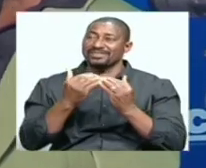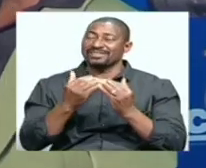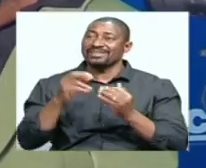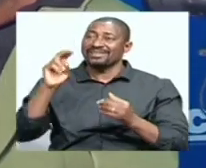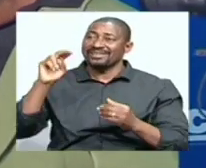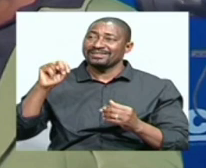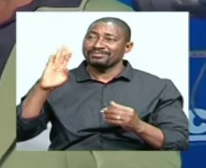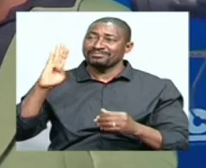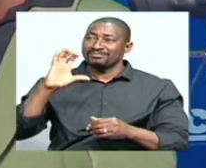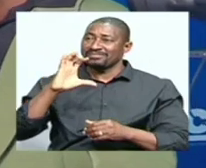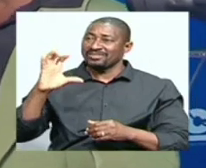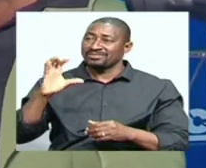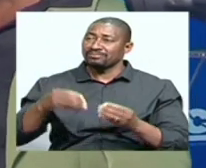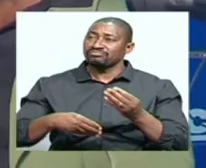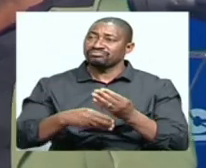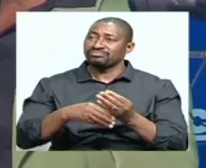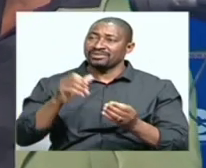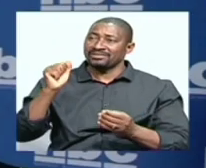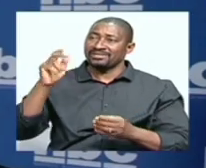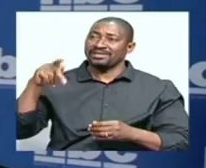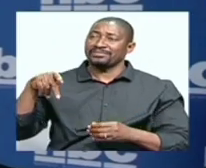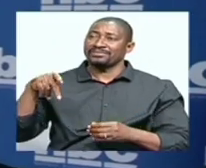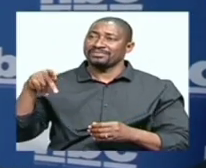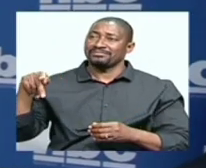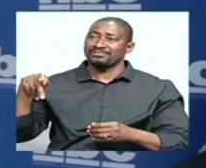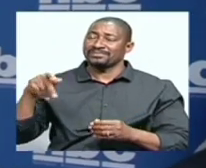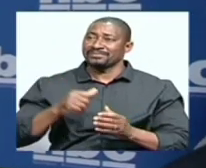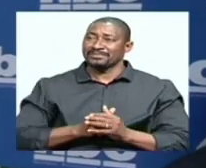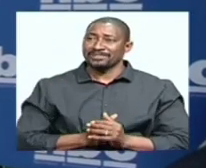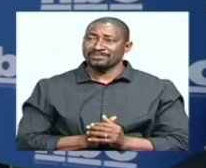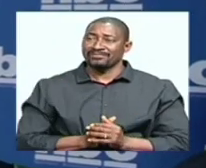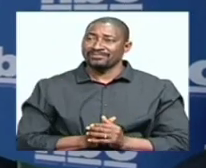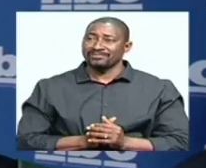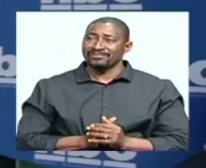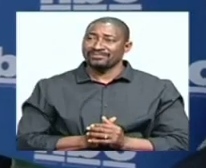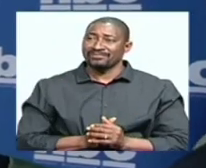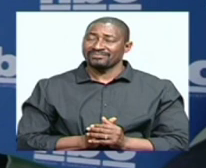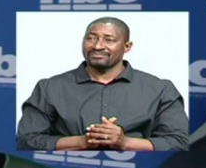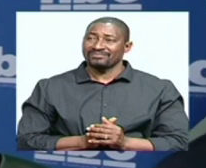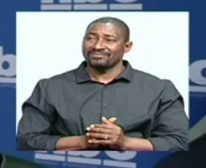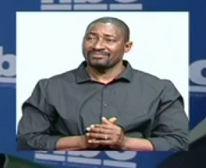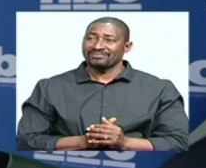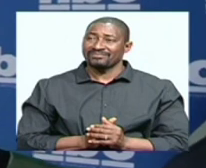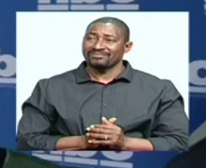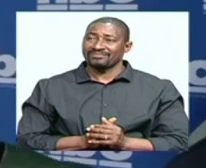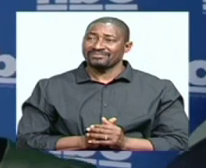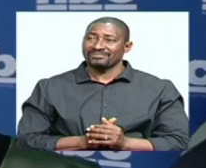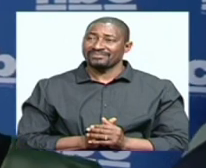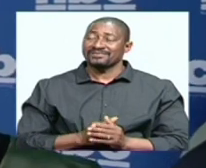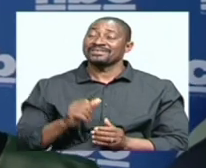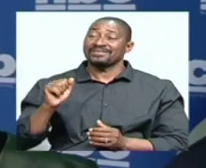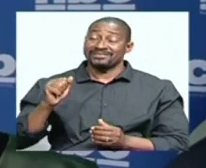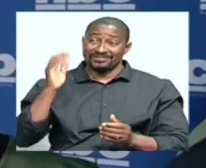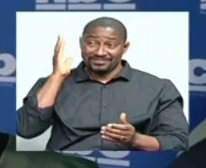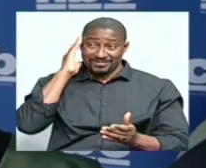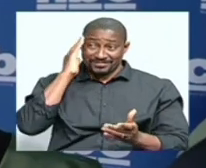day and age? Well, what has happened with the handset, which is the cellular phone, smartphone,